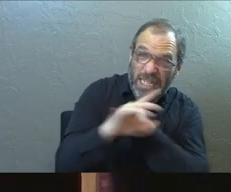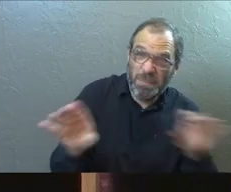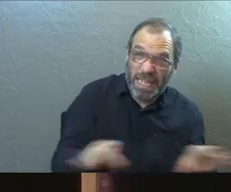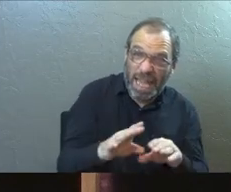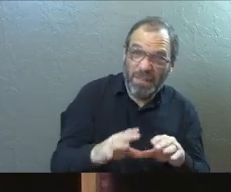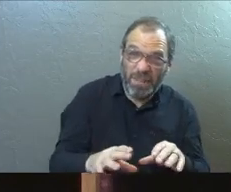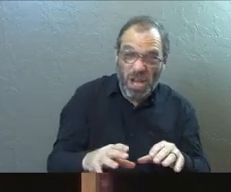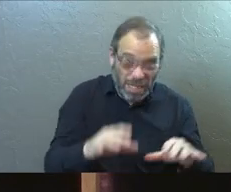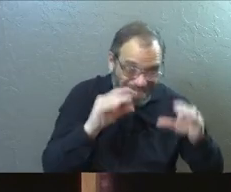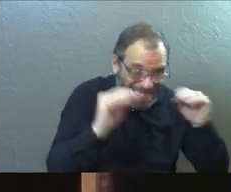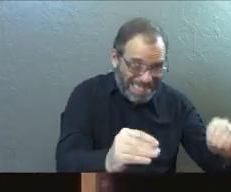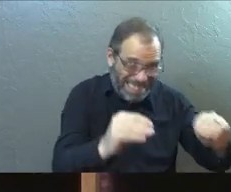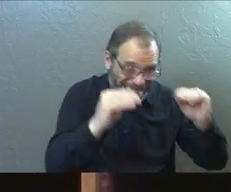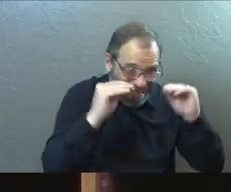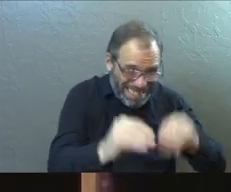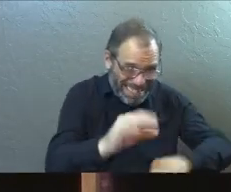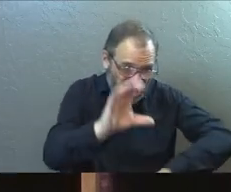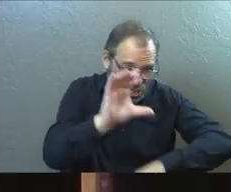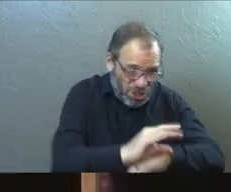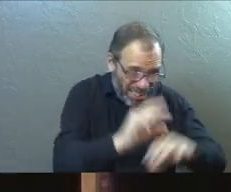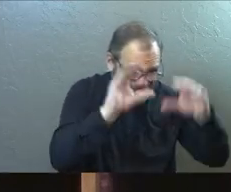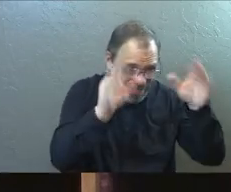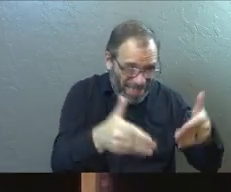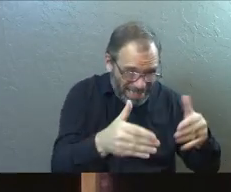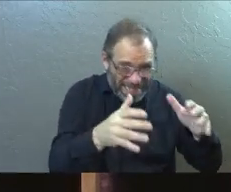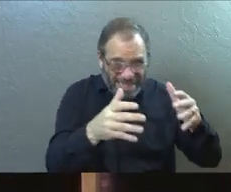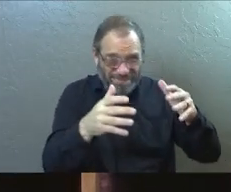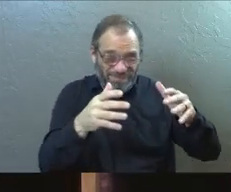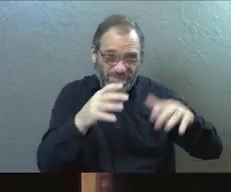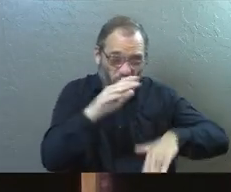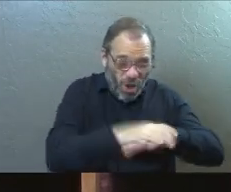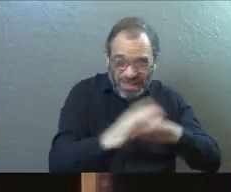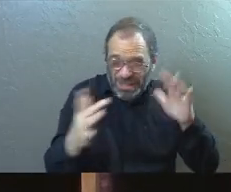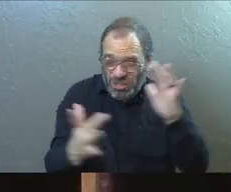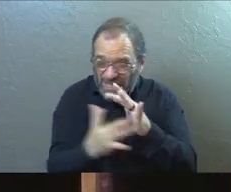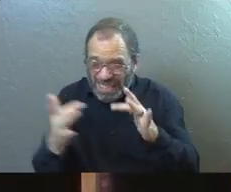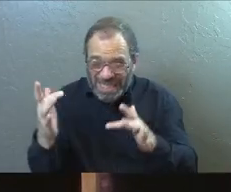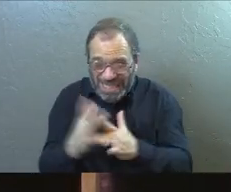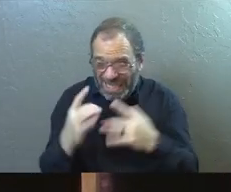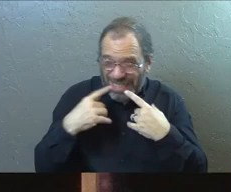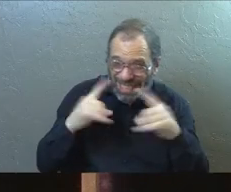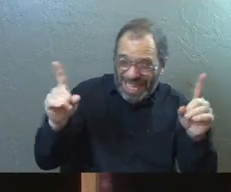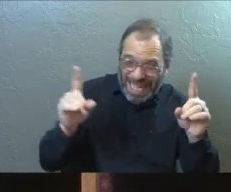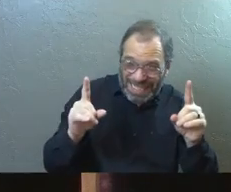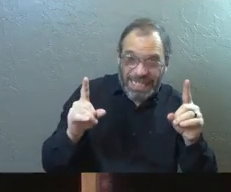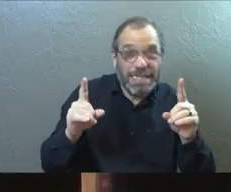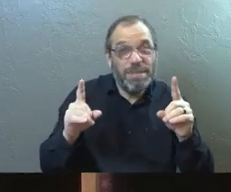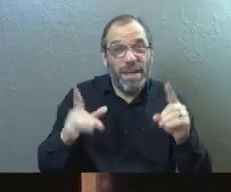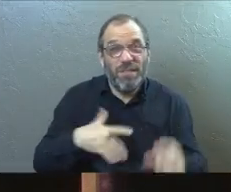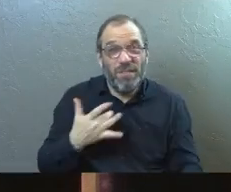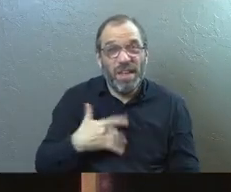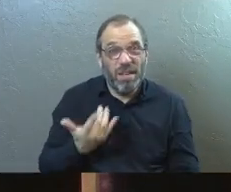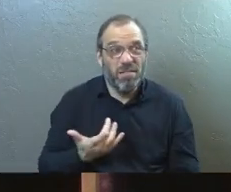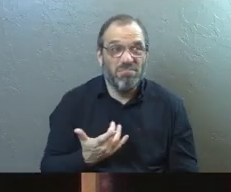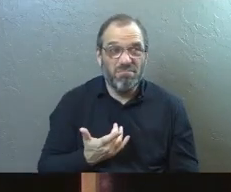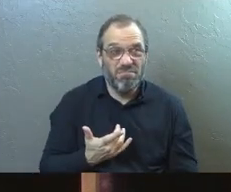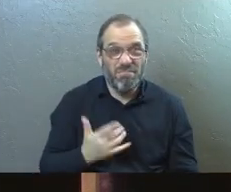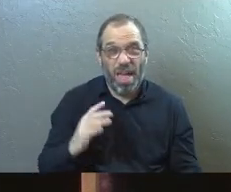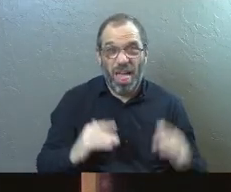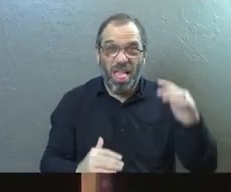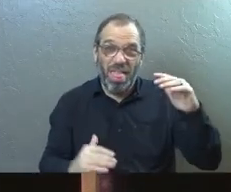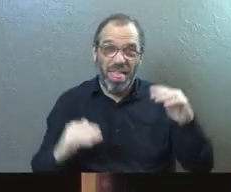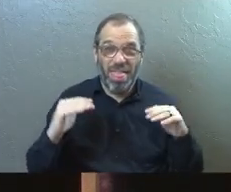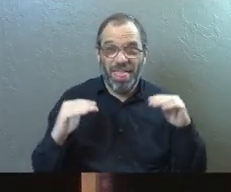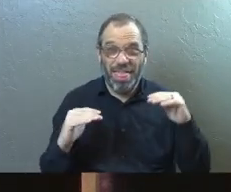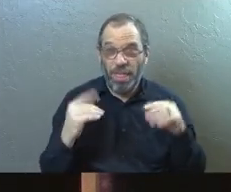behavior that you raised in the church. Maybe focus a little bit in on Jesus' own success rate. Might make you feel a little bit more balanced